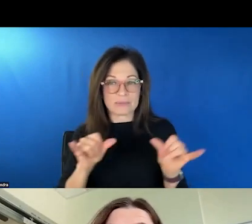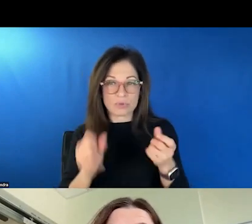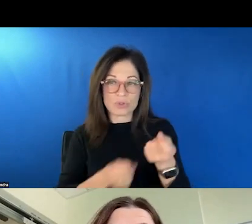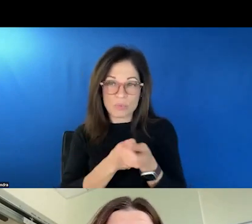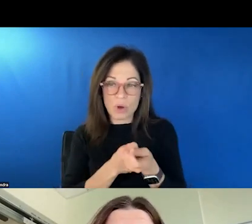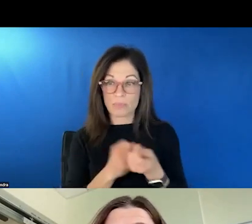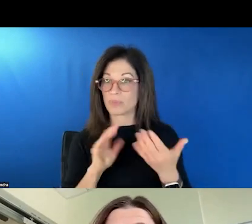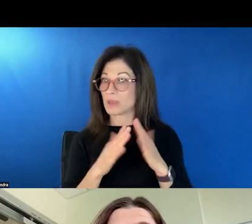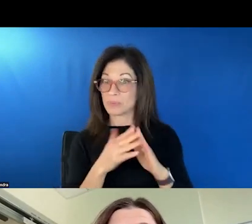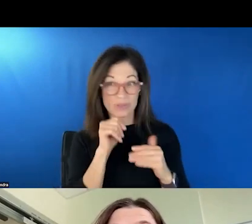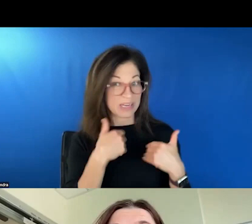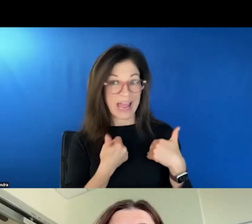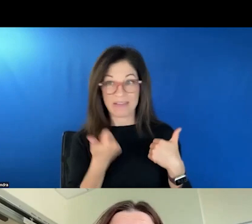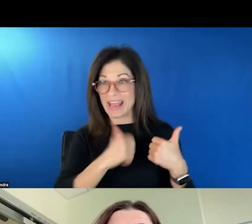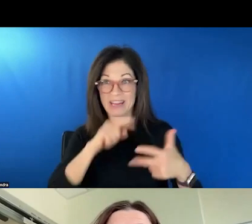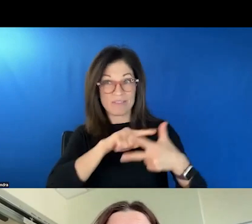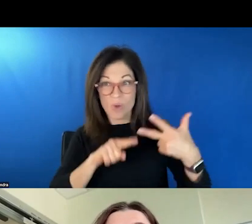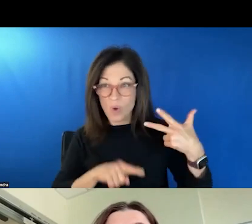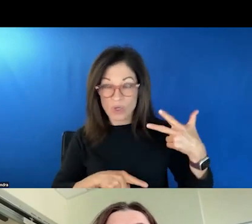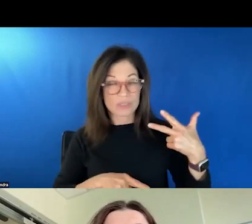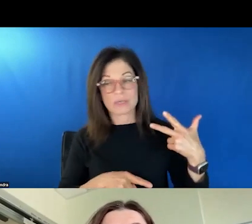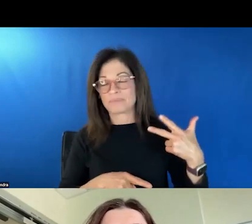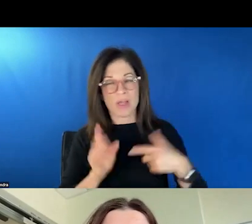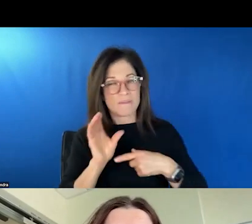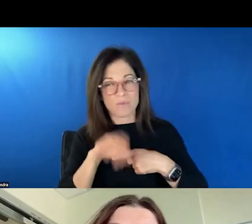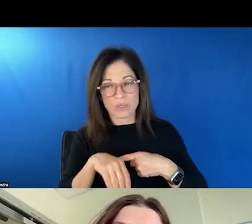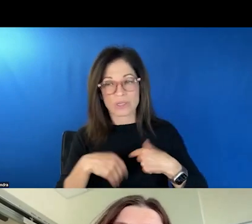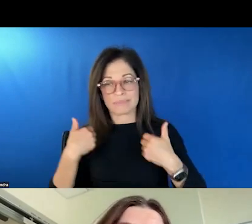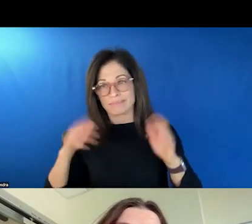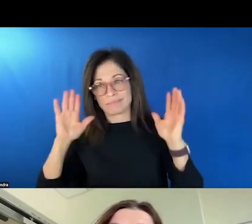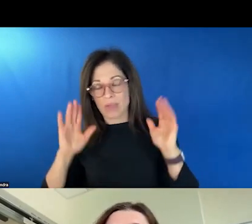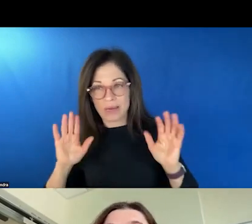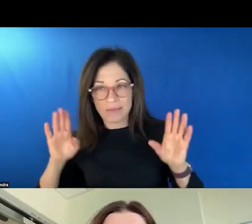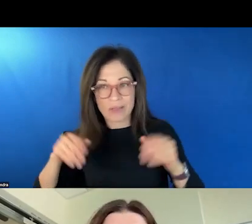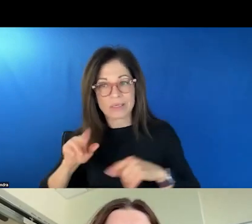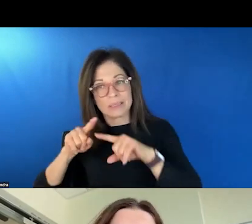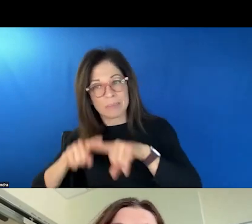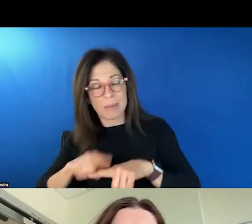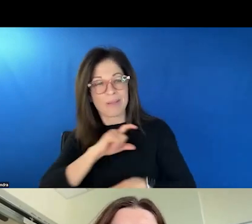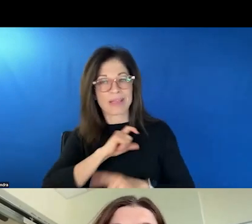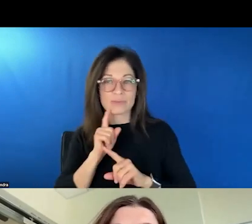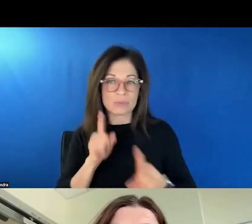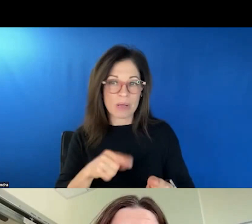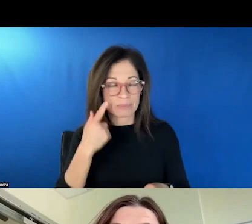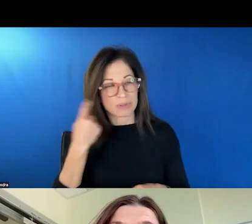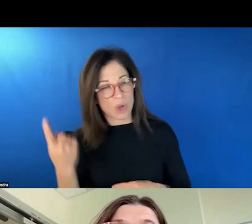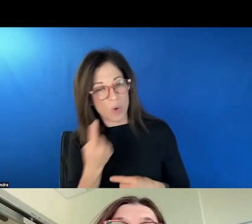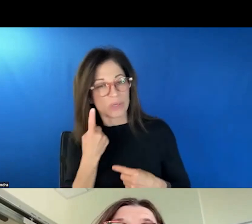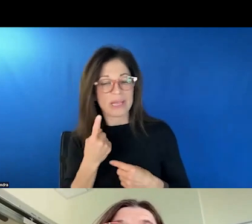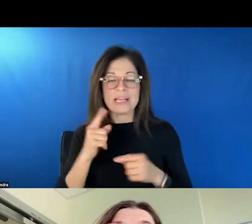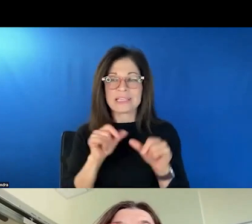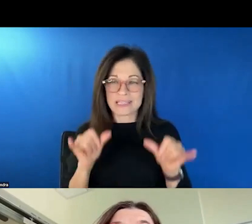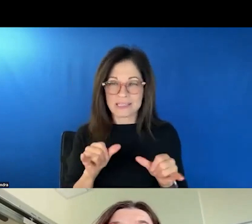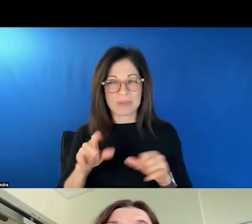Communities that lacked any one of those elements were forced to resort to some kind of police-involved response because it was the only reliable infrastructure they had.